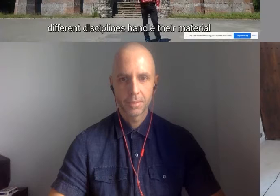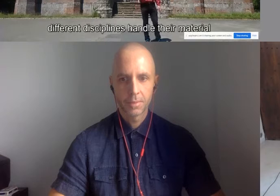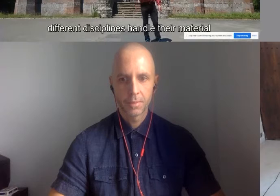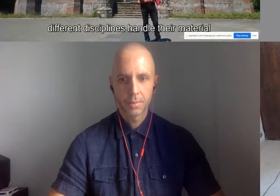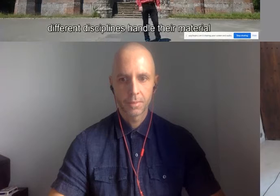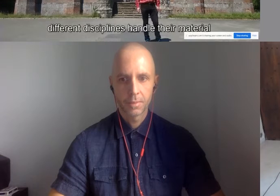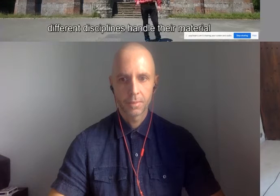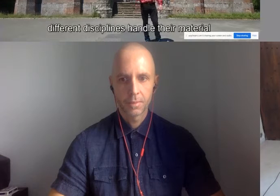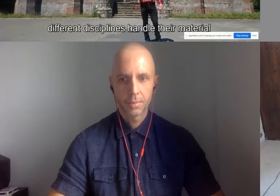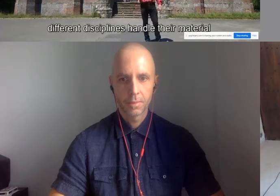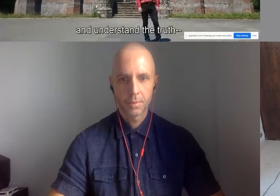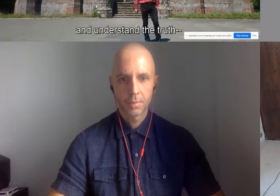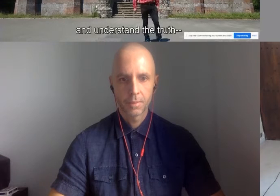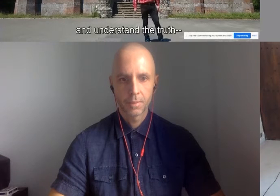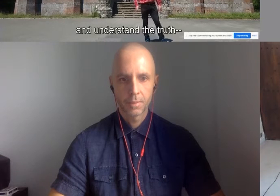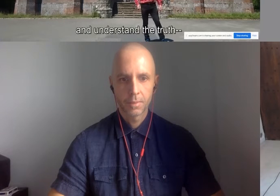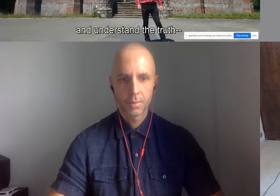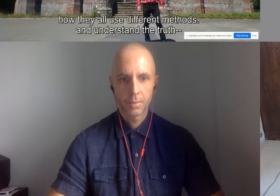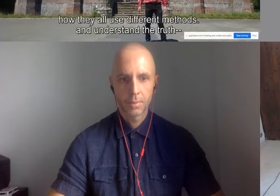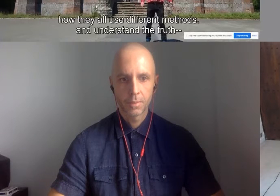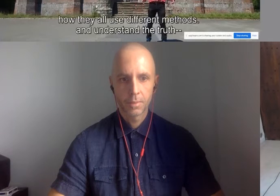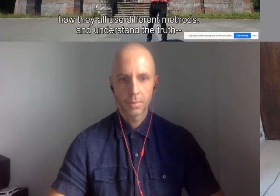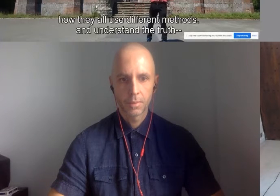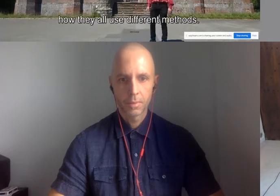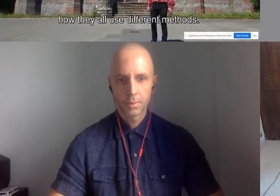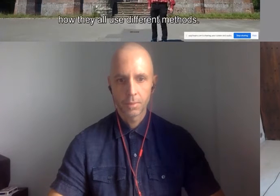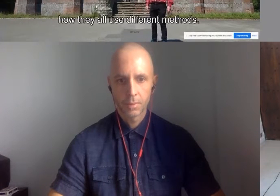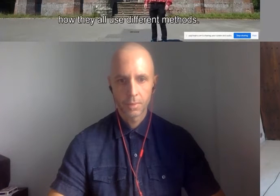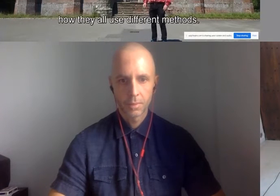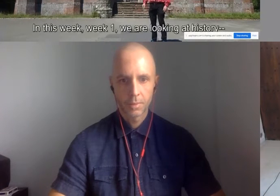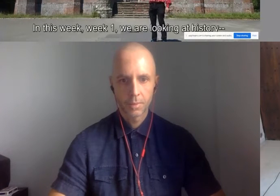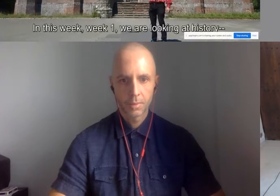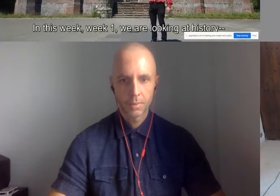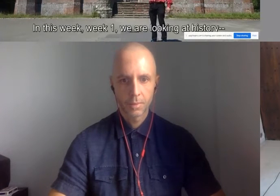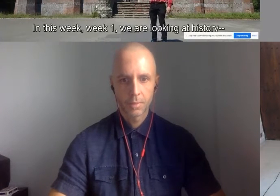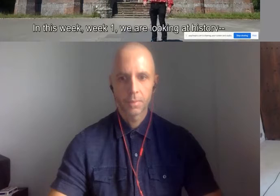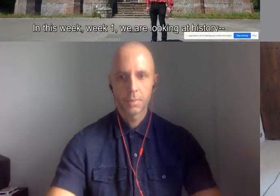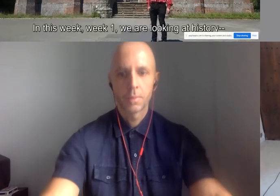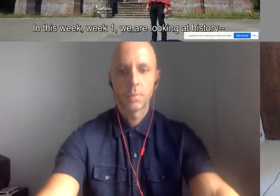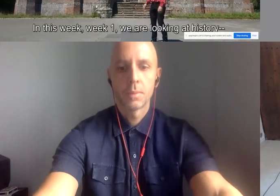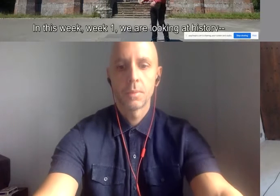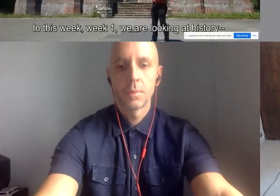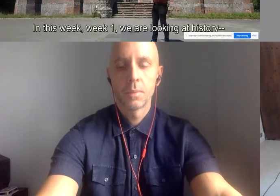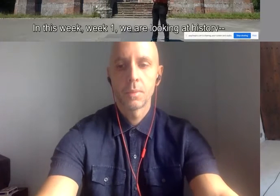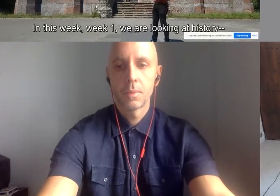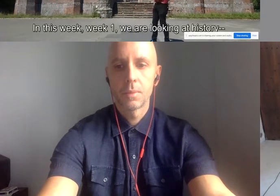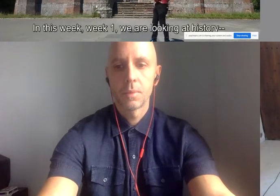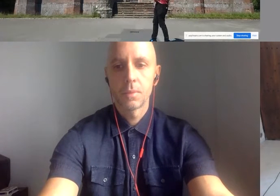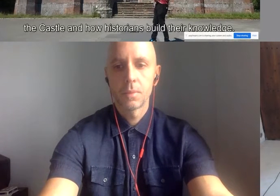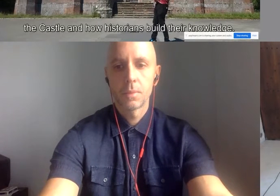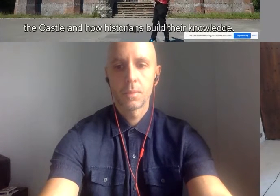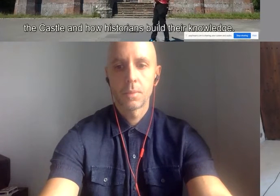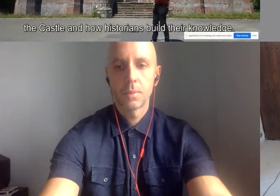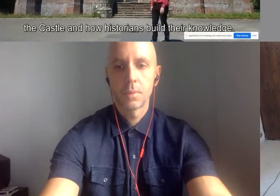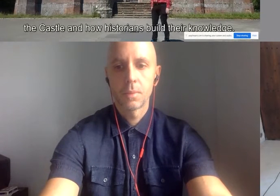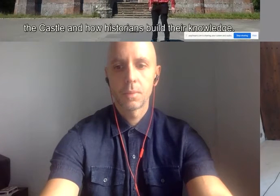handle their material and understand the truth, how they all use different methods. In this week, week one, we are looking at history,